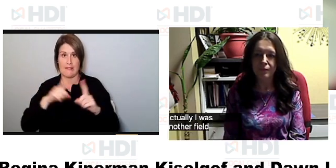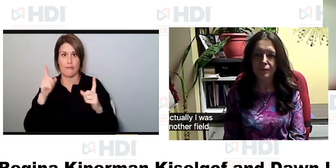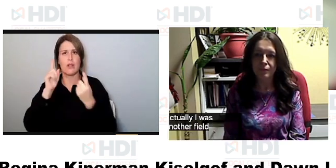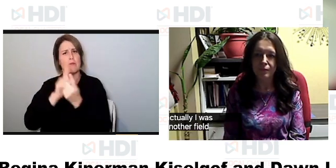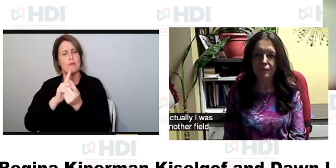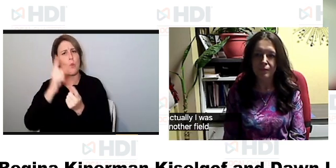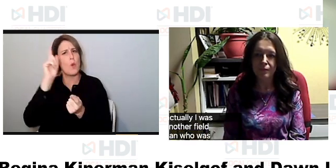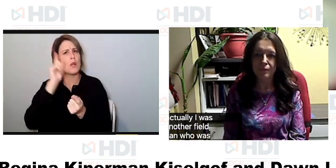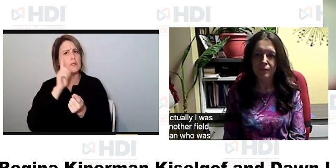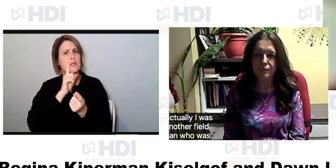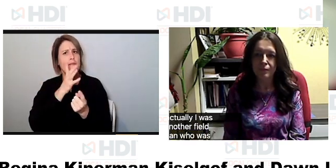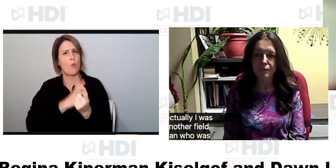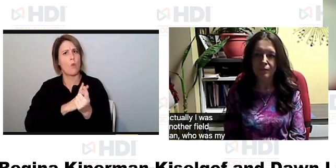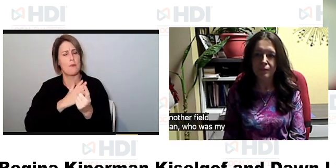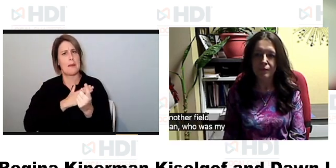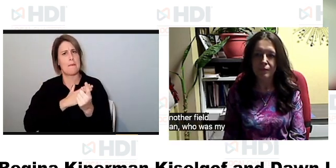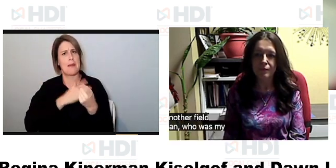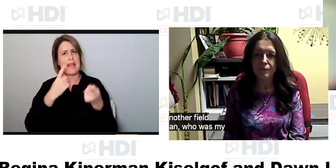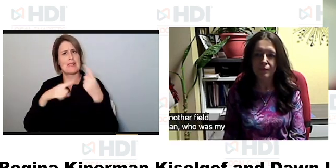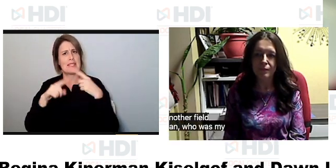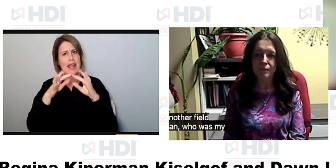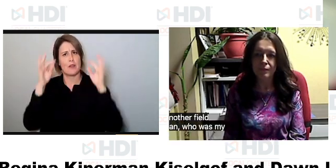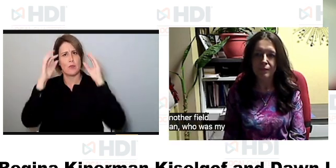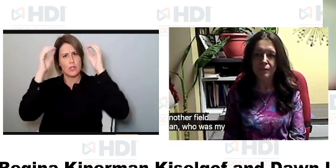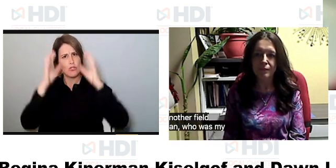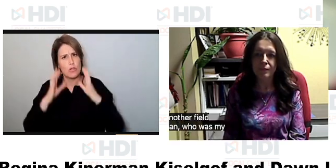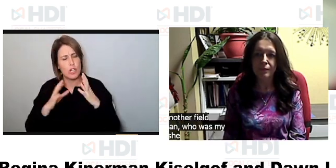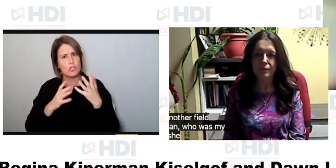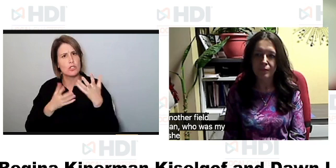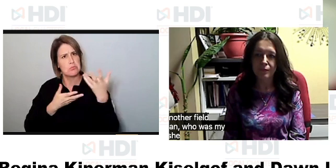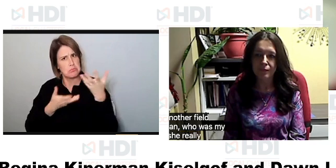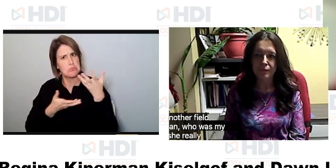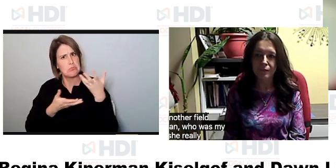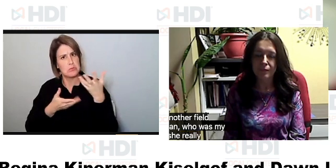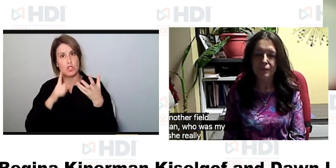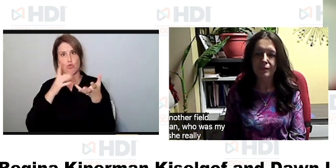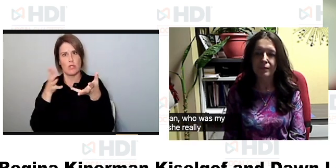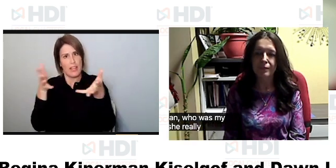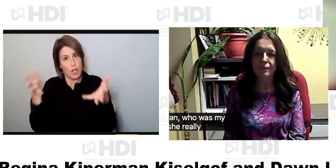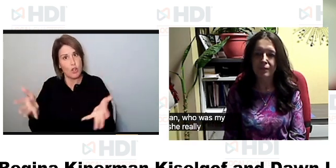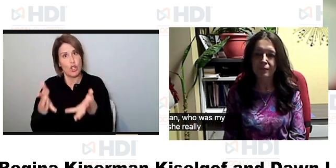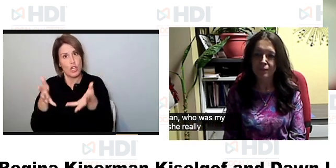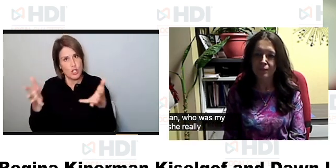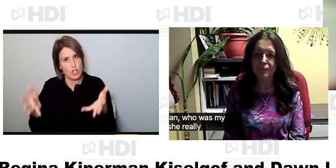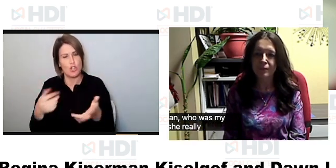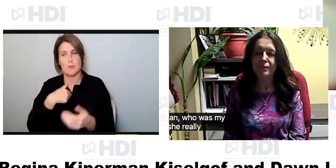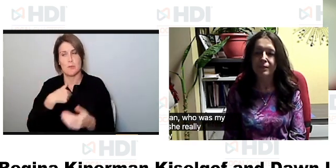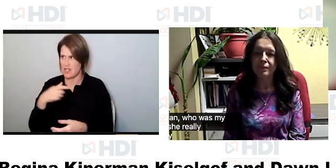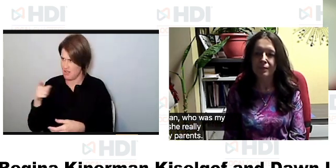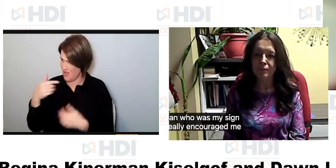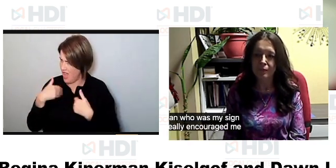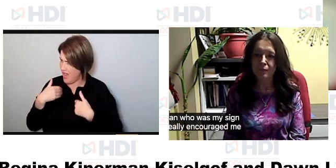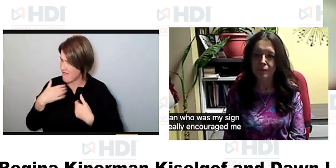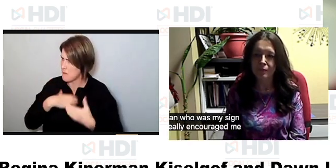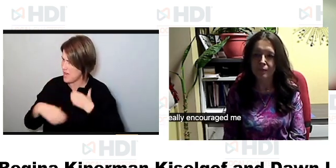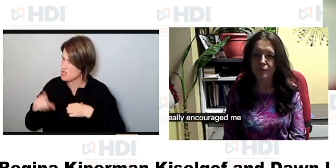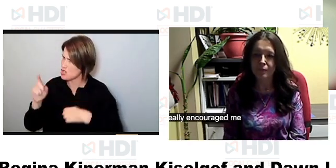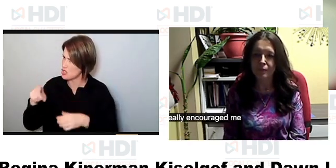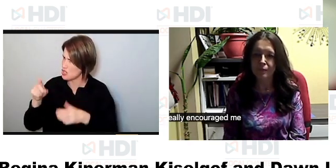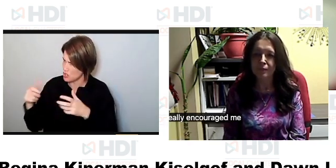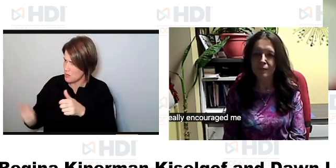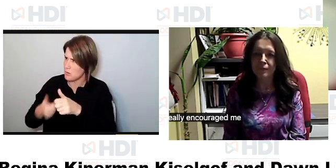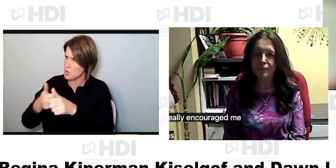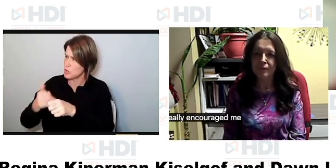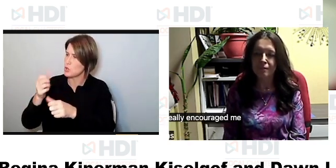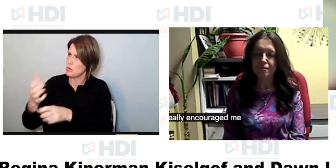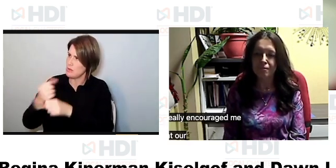deaf woman who was my sign language instructor and she really encouraged me because of my passion to pursue employment